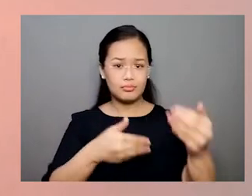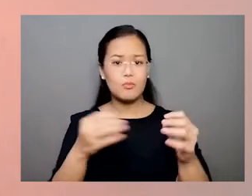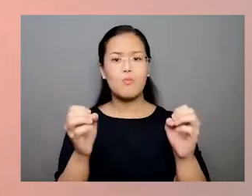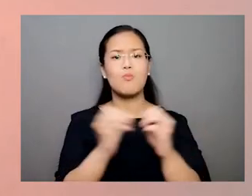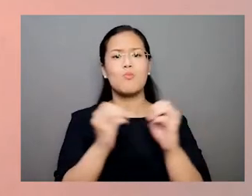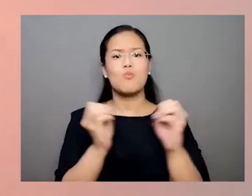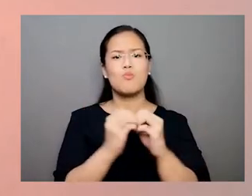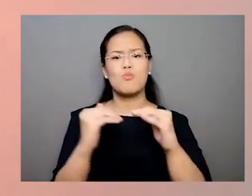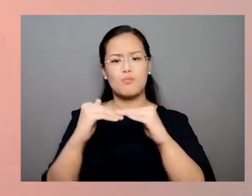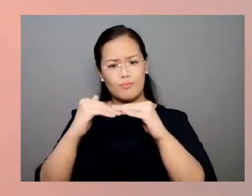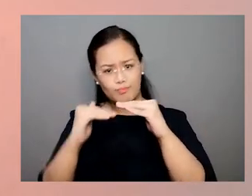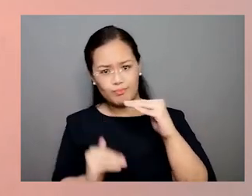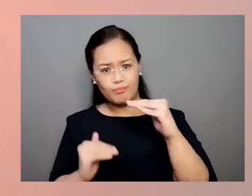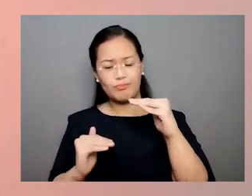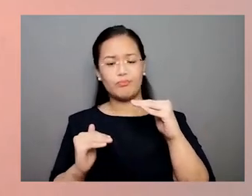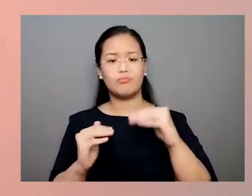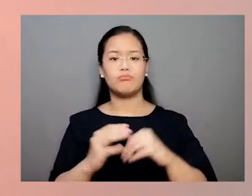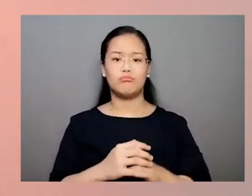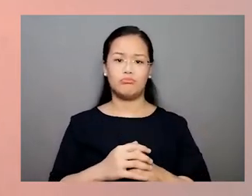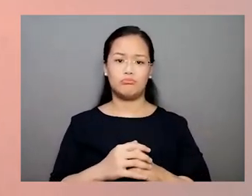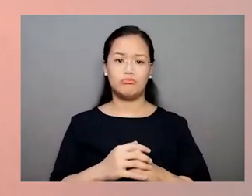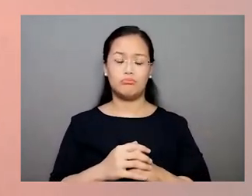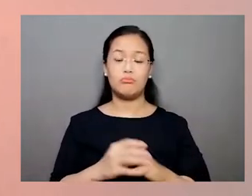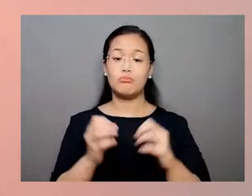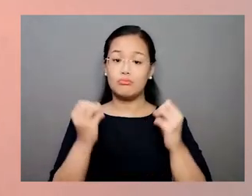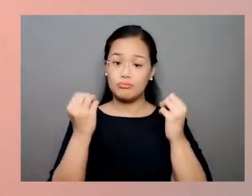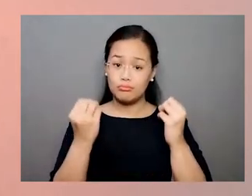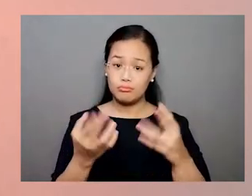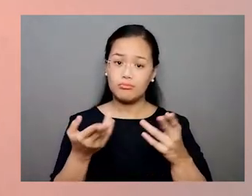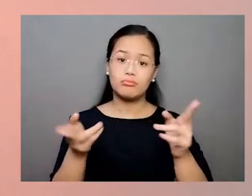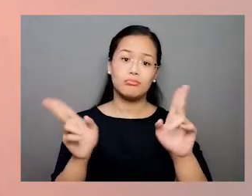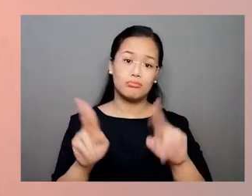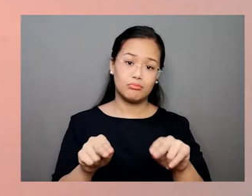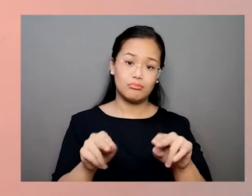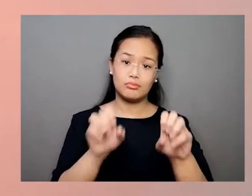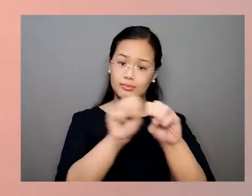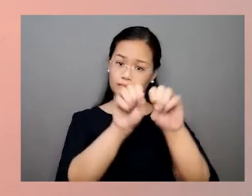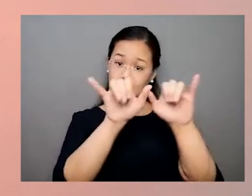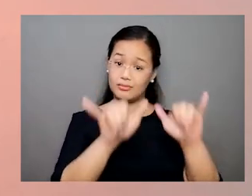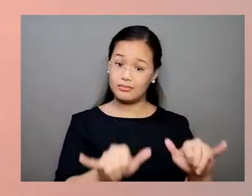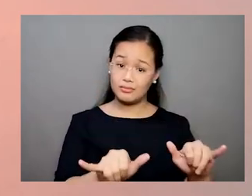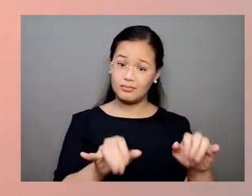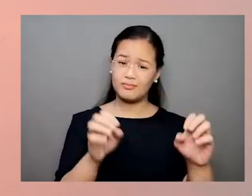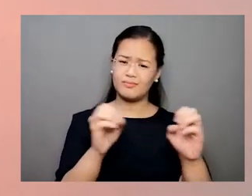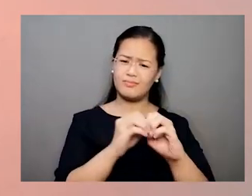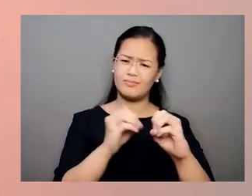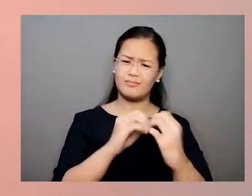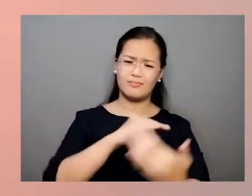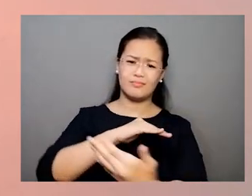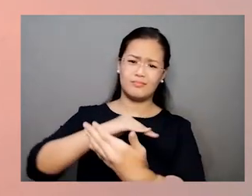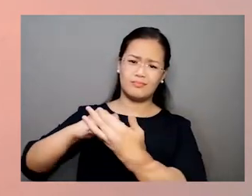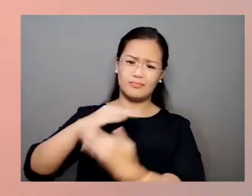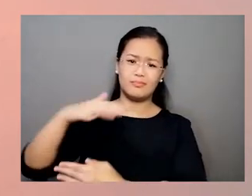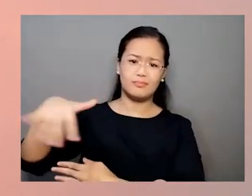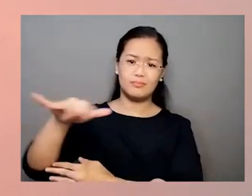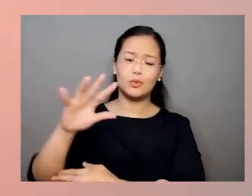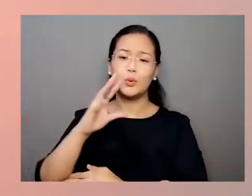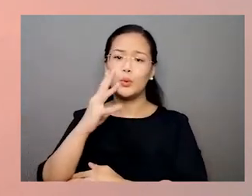can cause further injustices. In many cases, the system works against